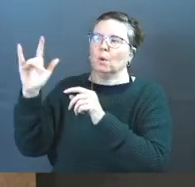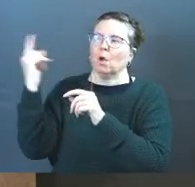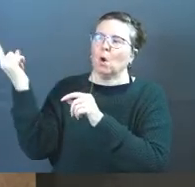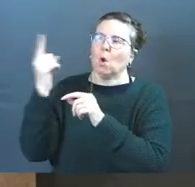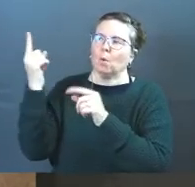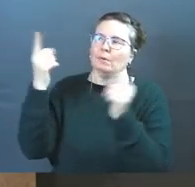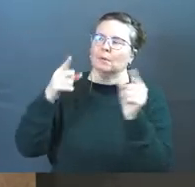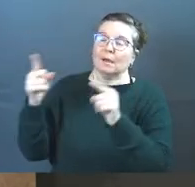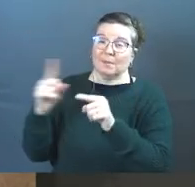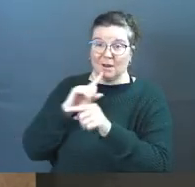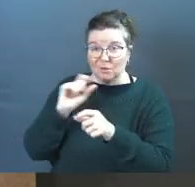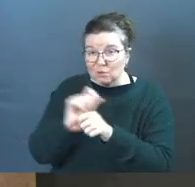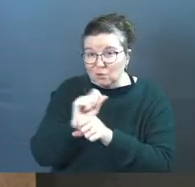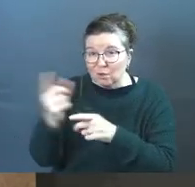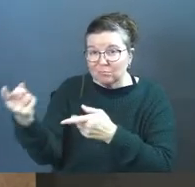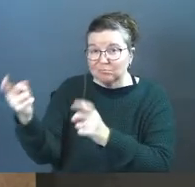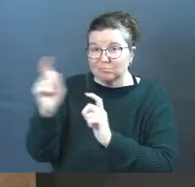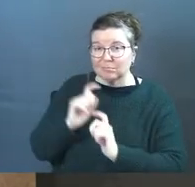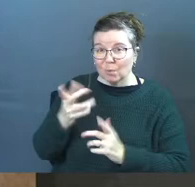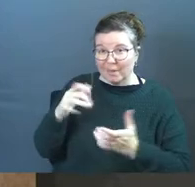will's always done are you sure